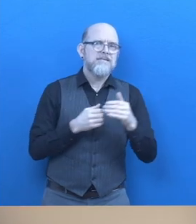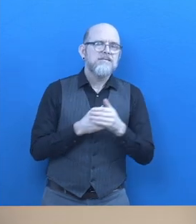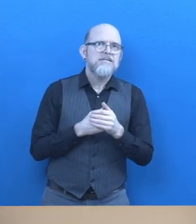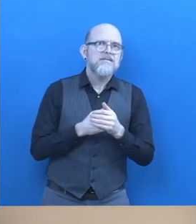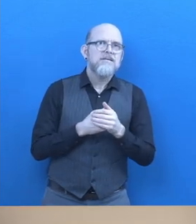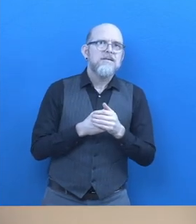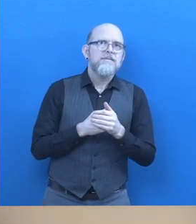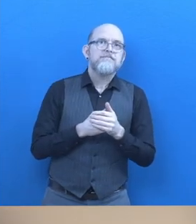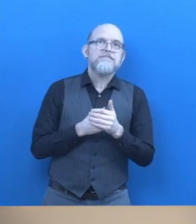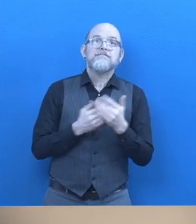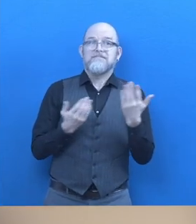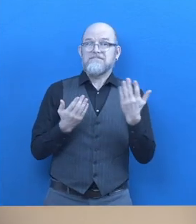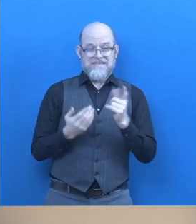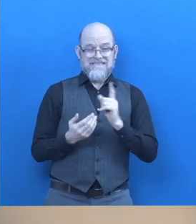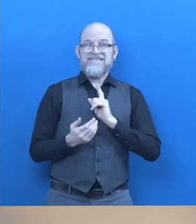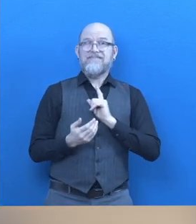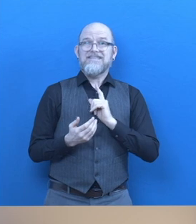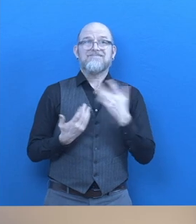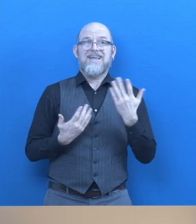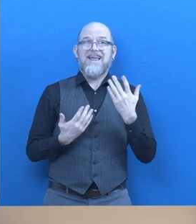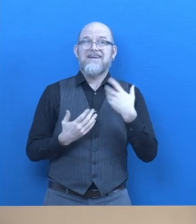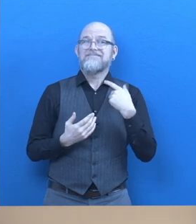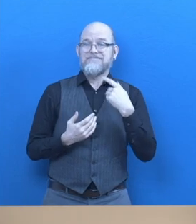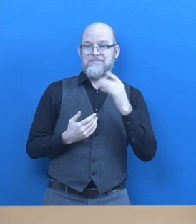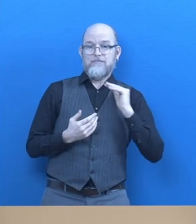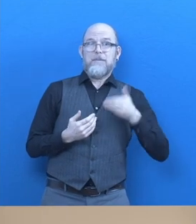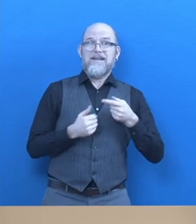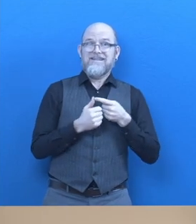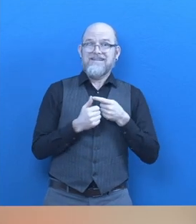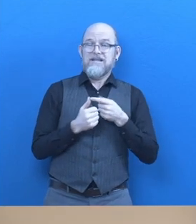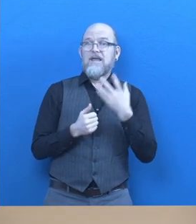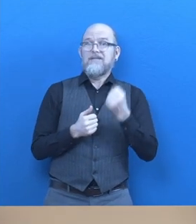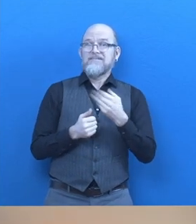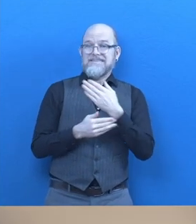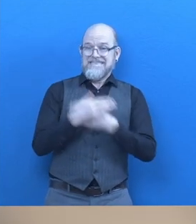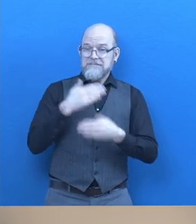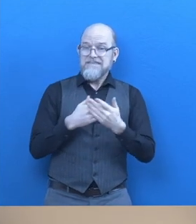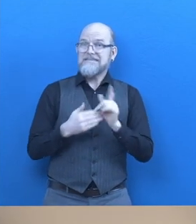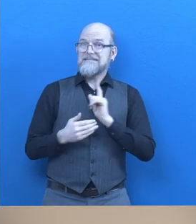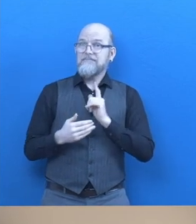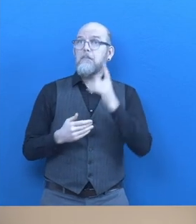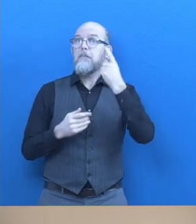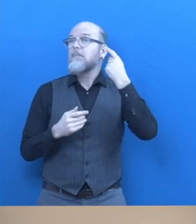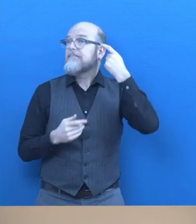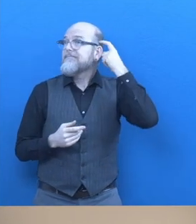my time to I am happy to